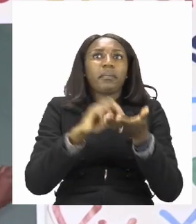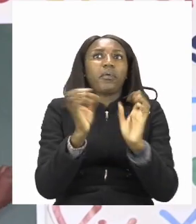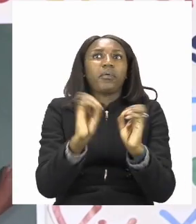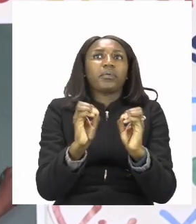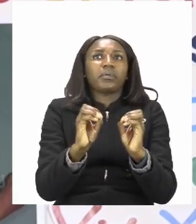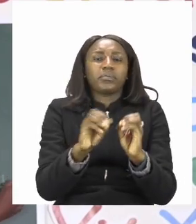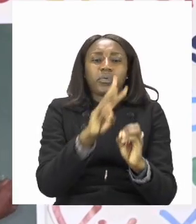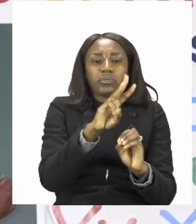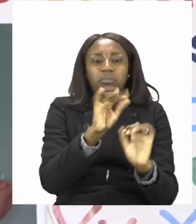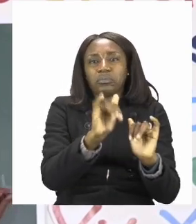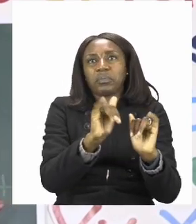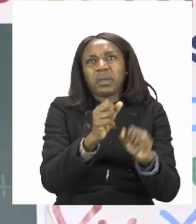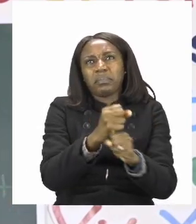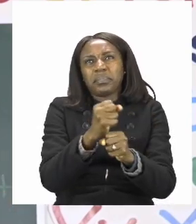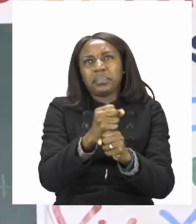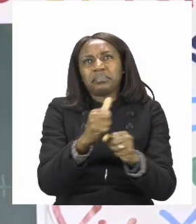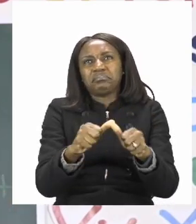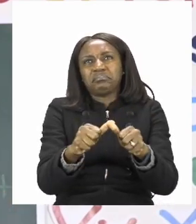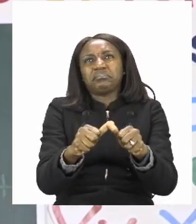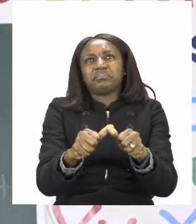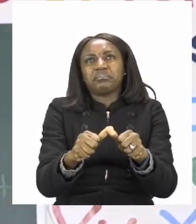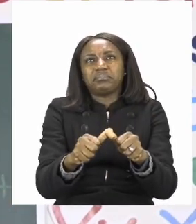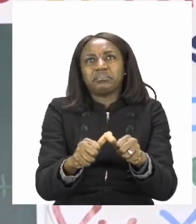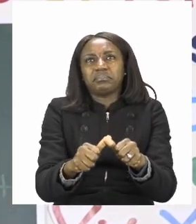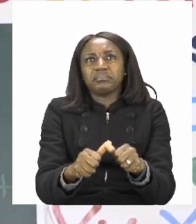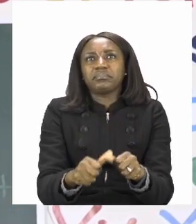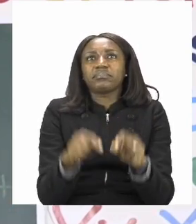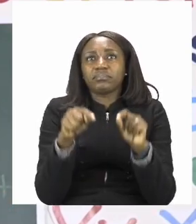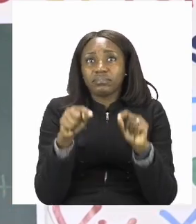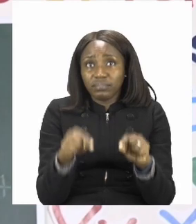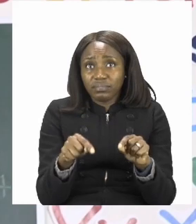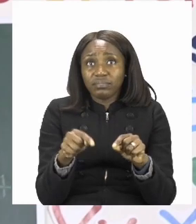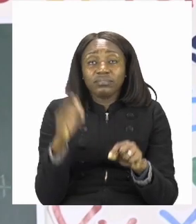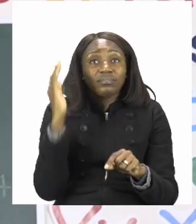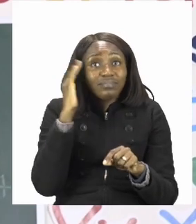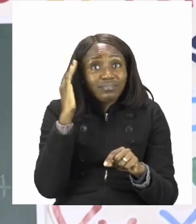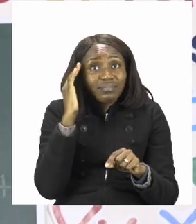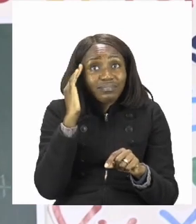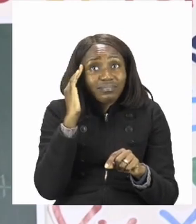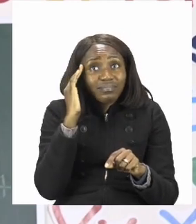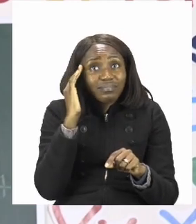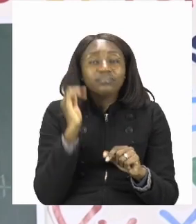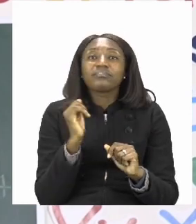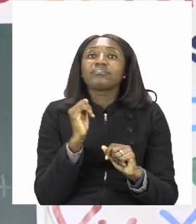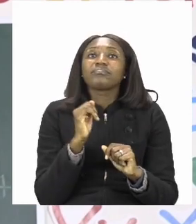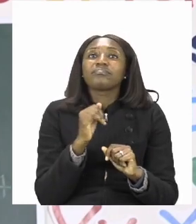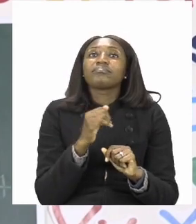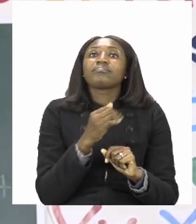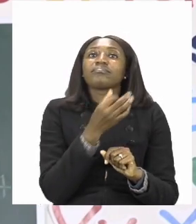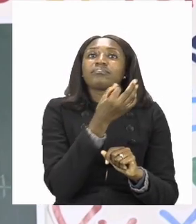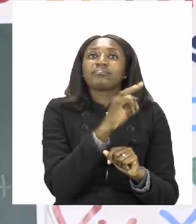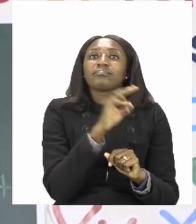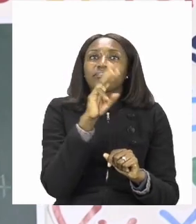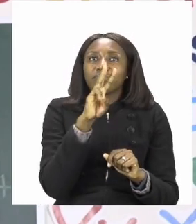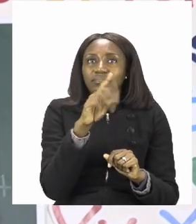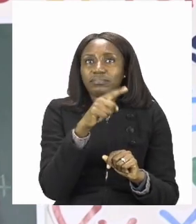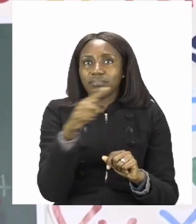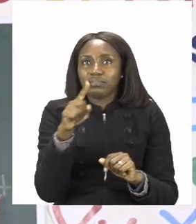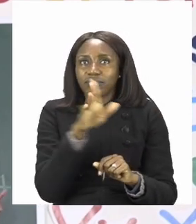So now we know that 93 minus 50 will give us